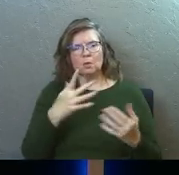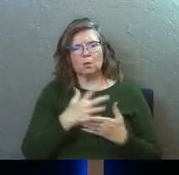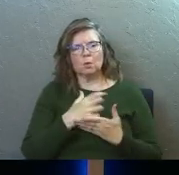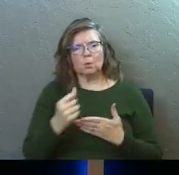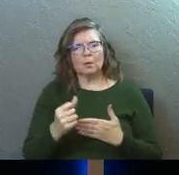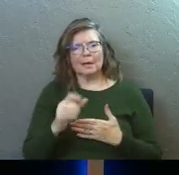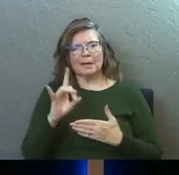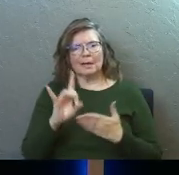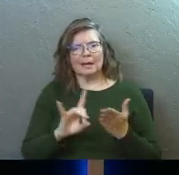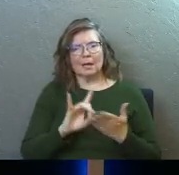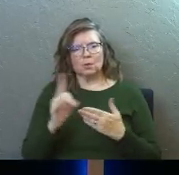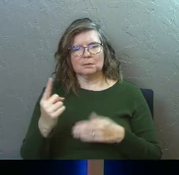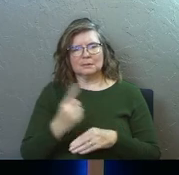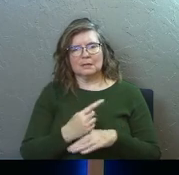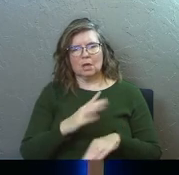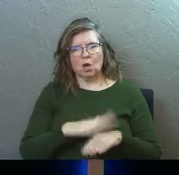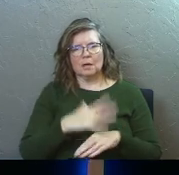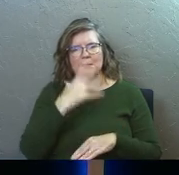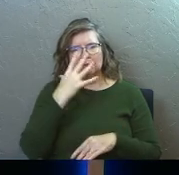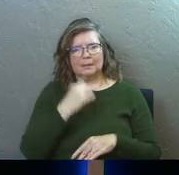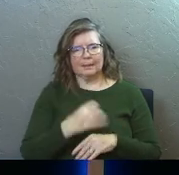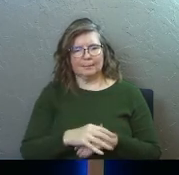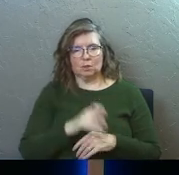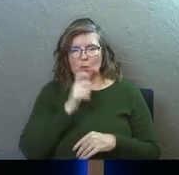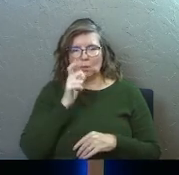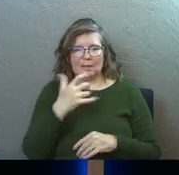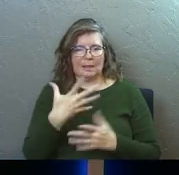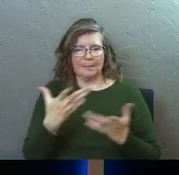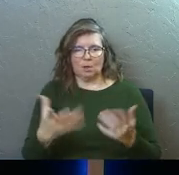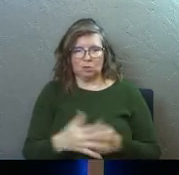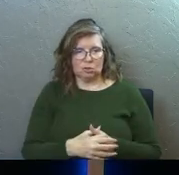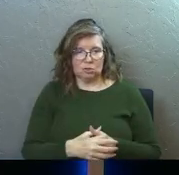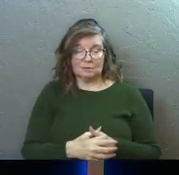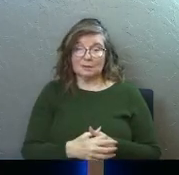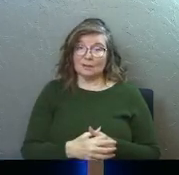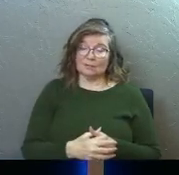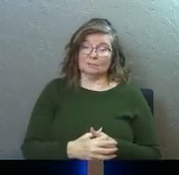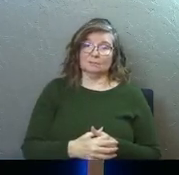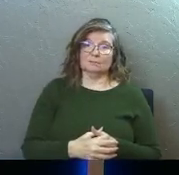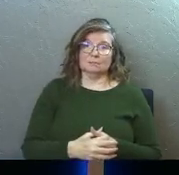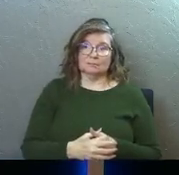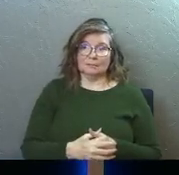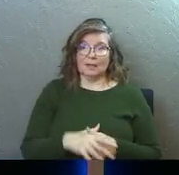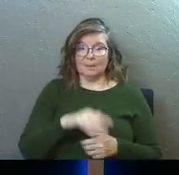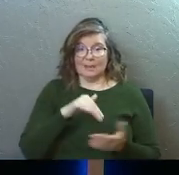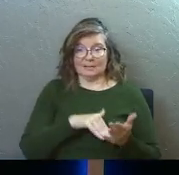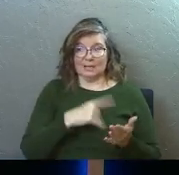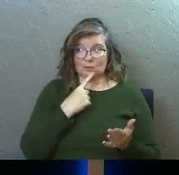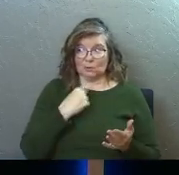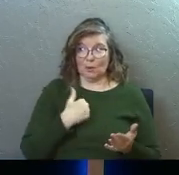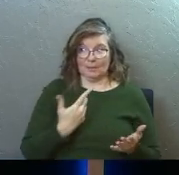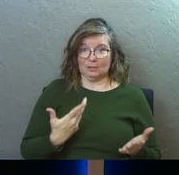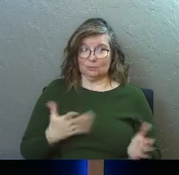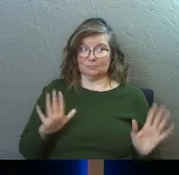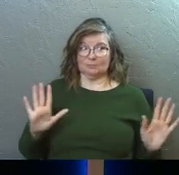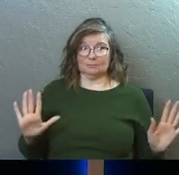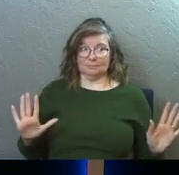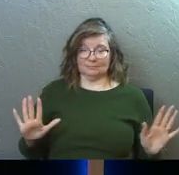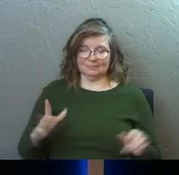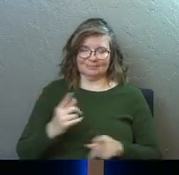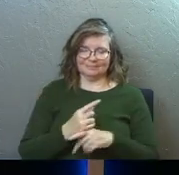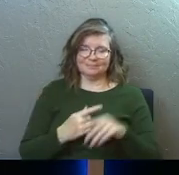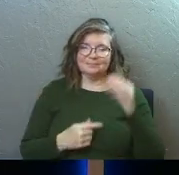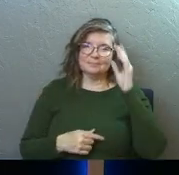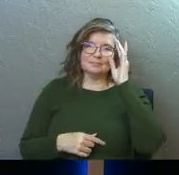you wasting eight hours of your day on sleep? You don't need that much. That's a practical thing. I know, it's like my doctor told me to, dude, all right? Right?